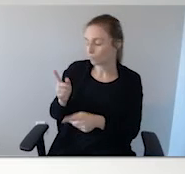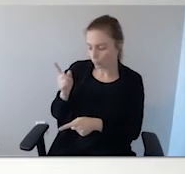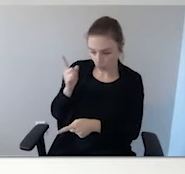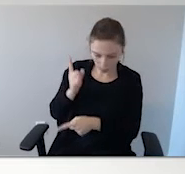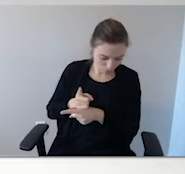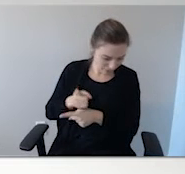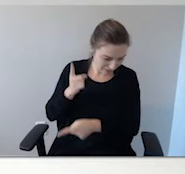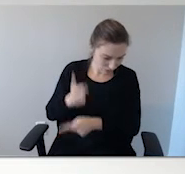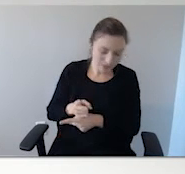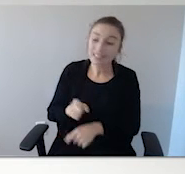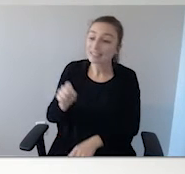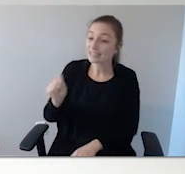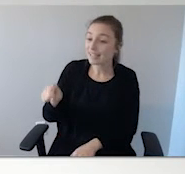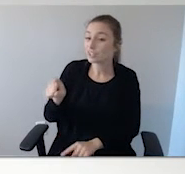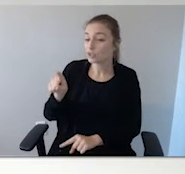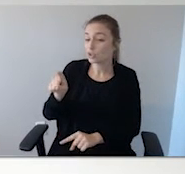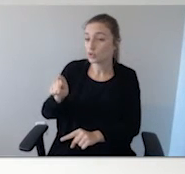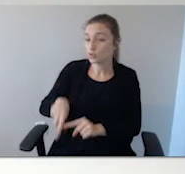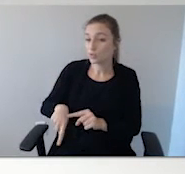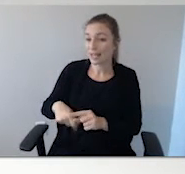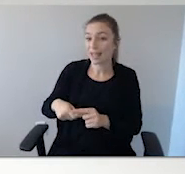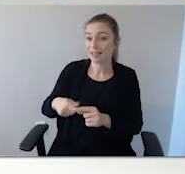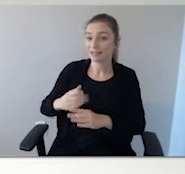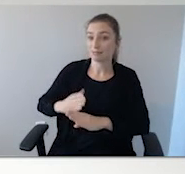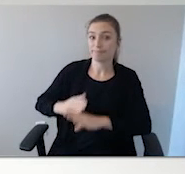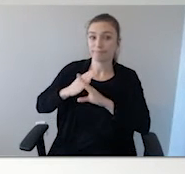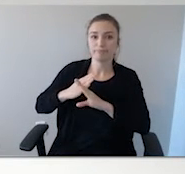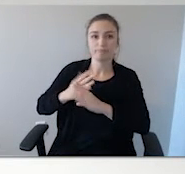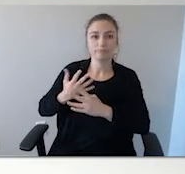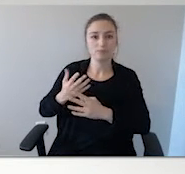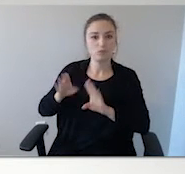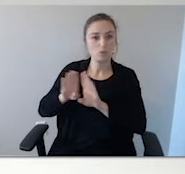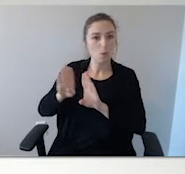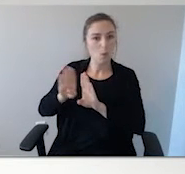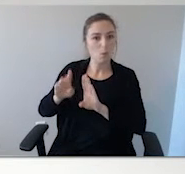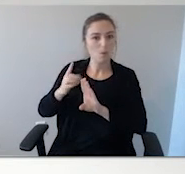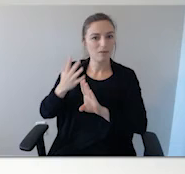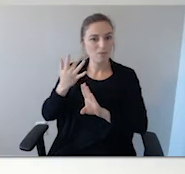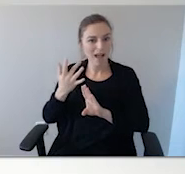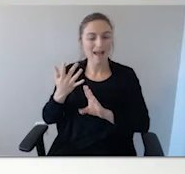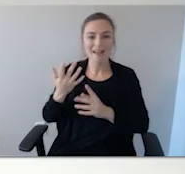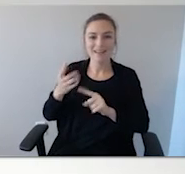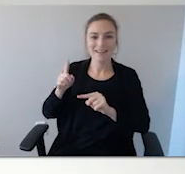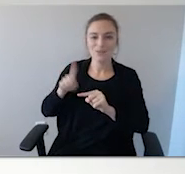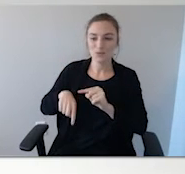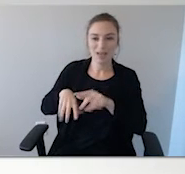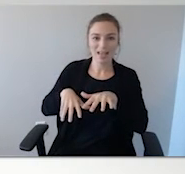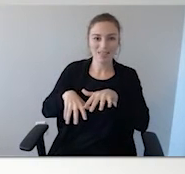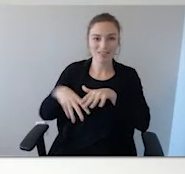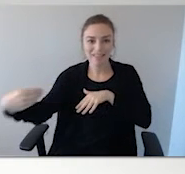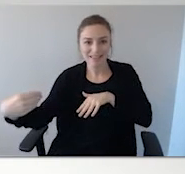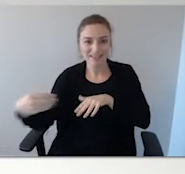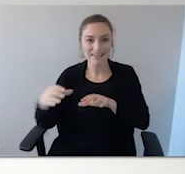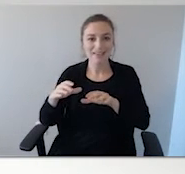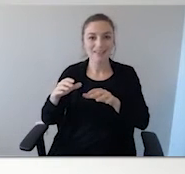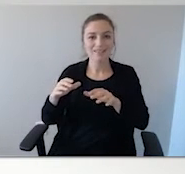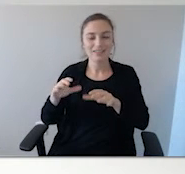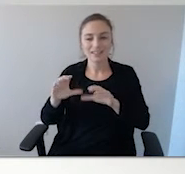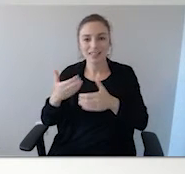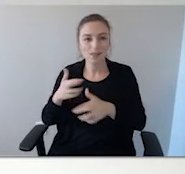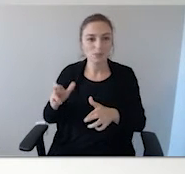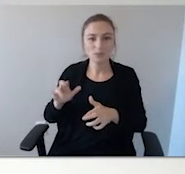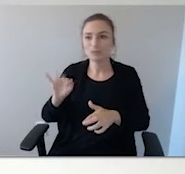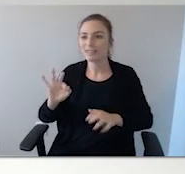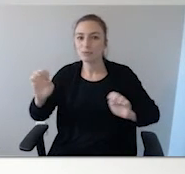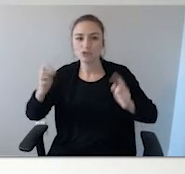Right. You're not allowed to have anything to inhibit getting out of the classroom. Now, that may be great for you because you know that it was there, but a